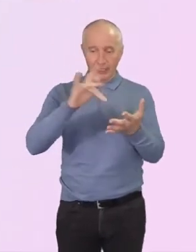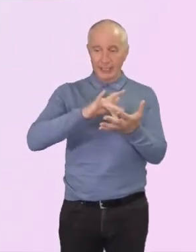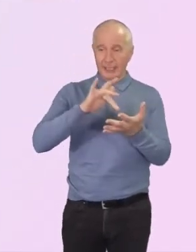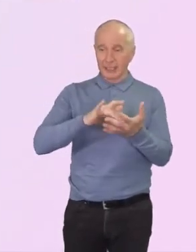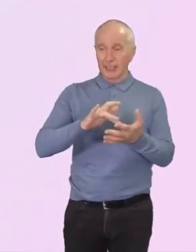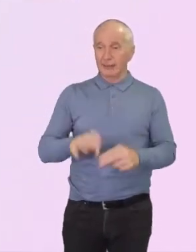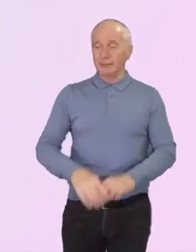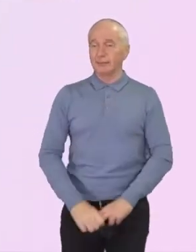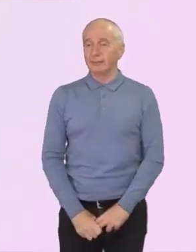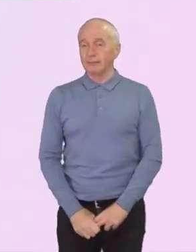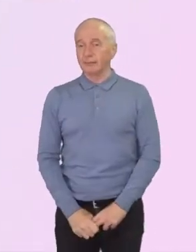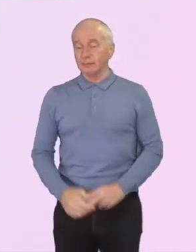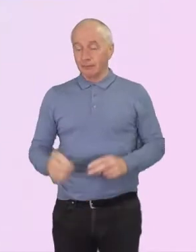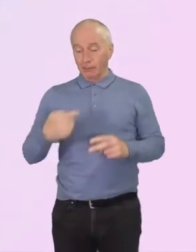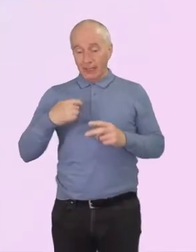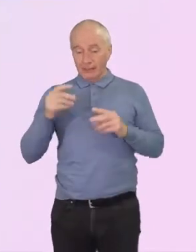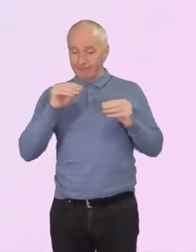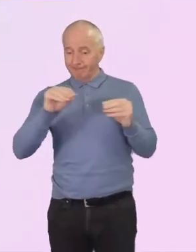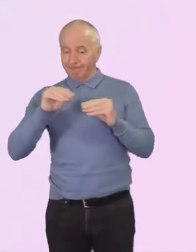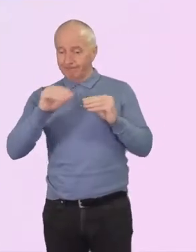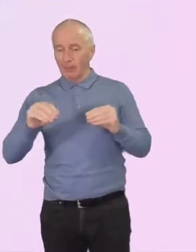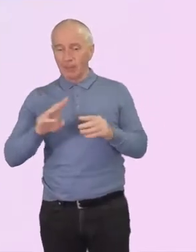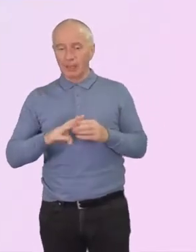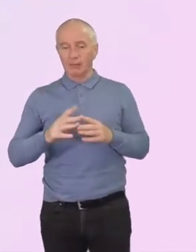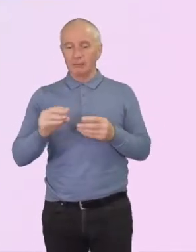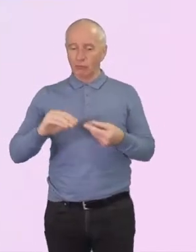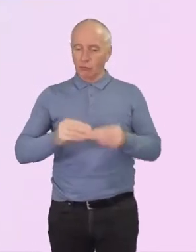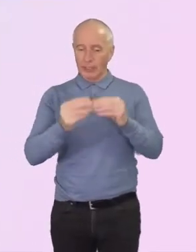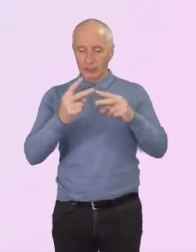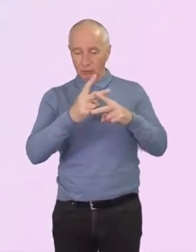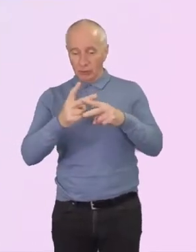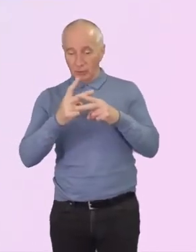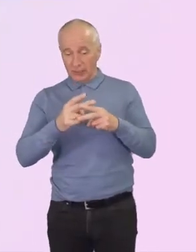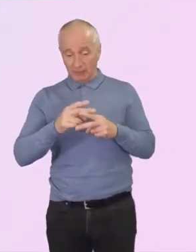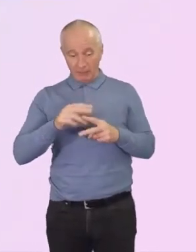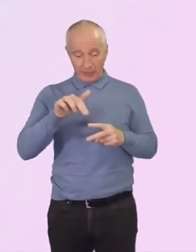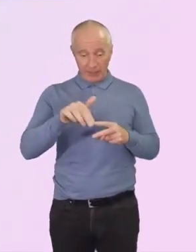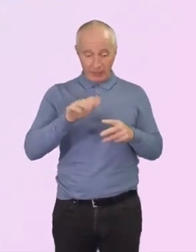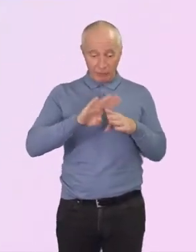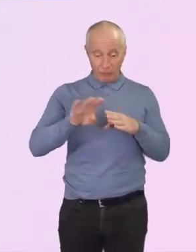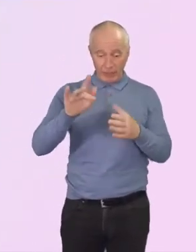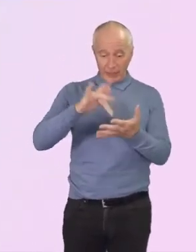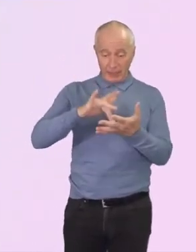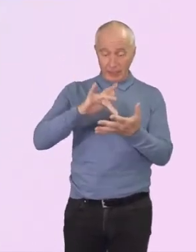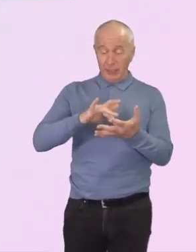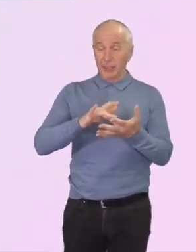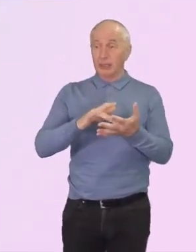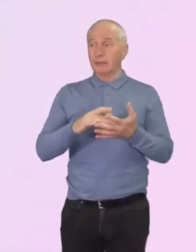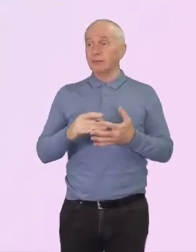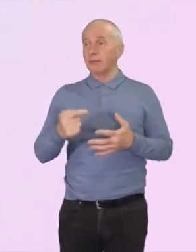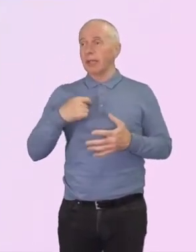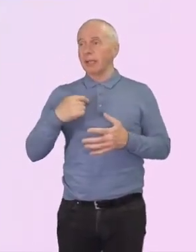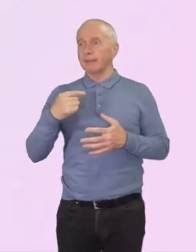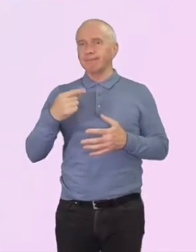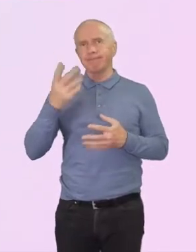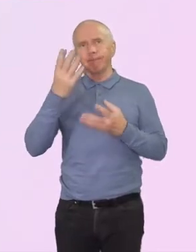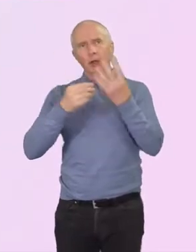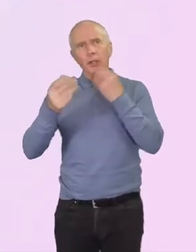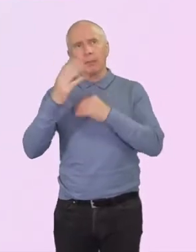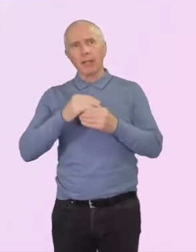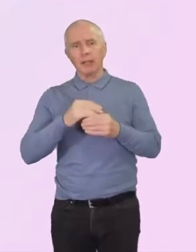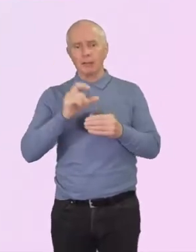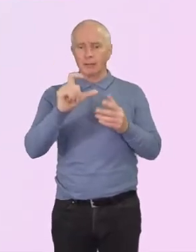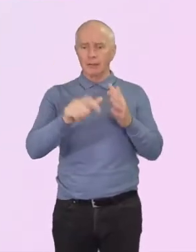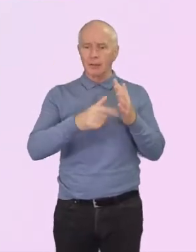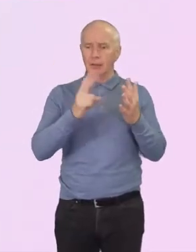about creation stewardship at the training centre, I quickly learned that talking about carbon footprints and climate